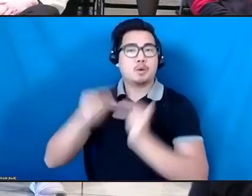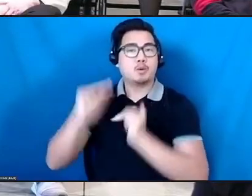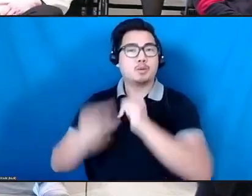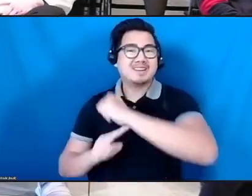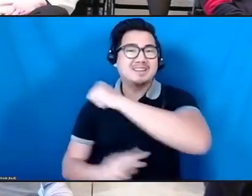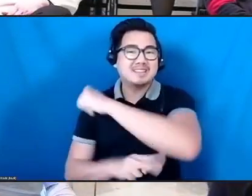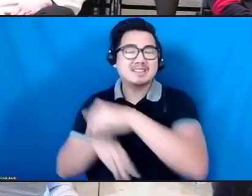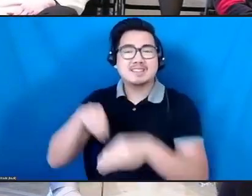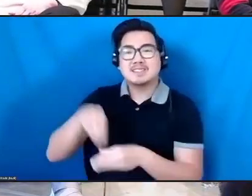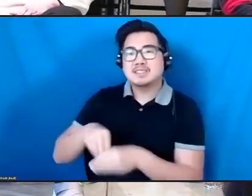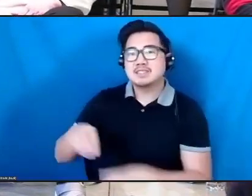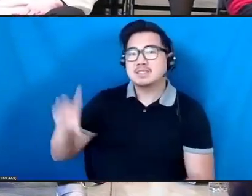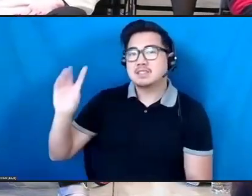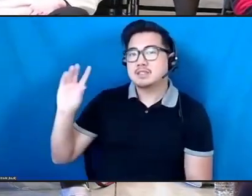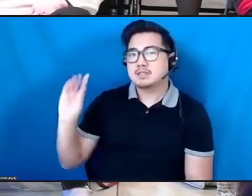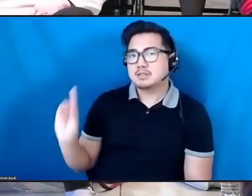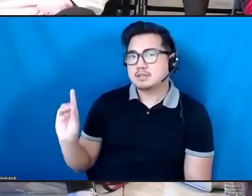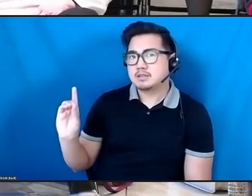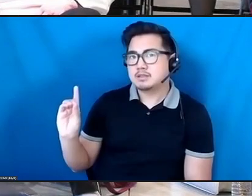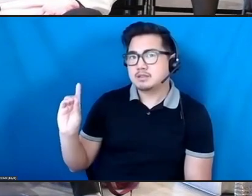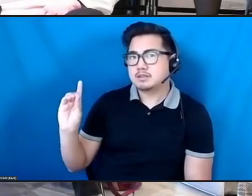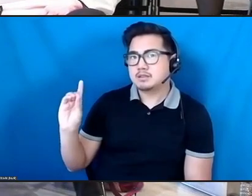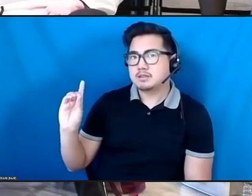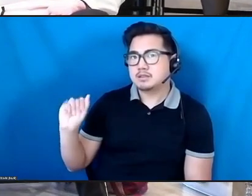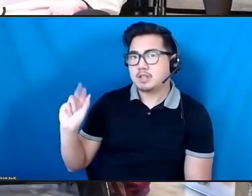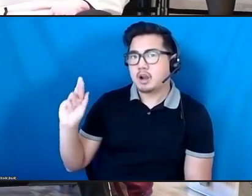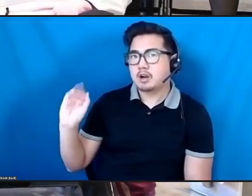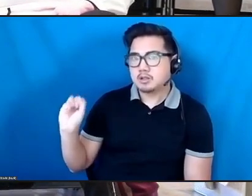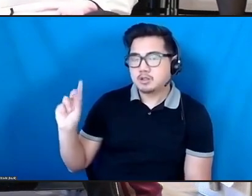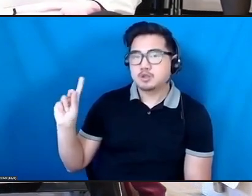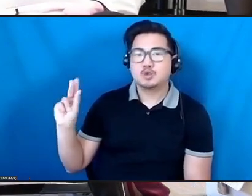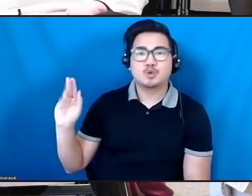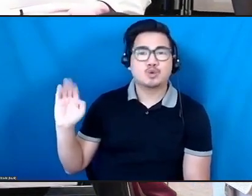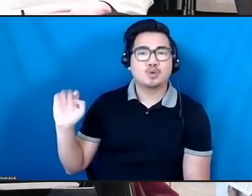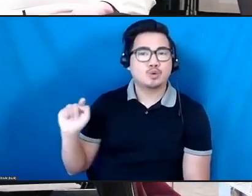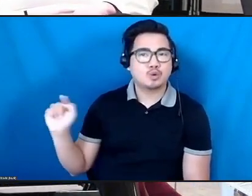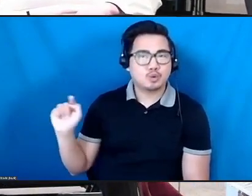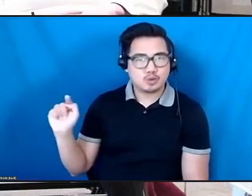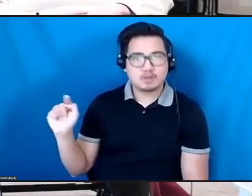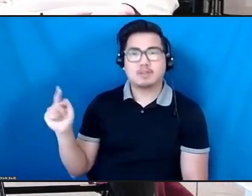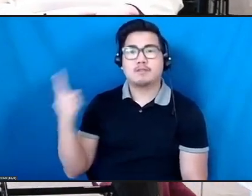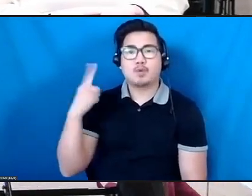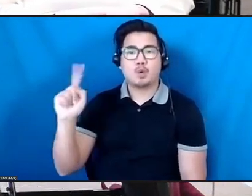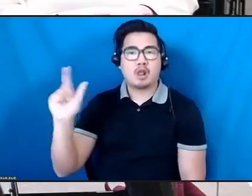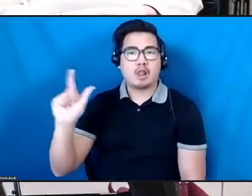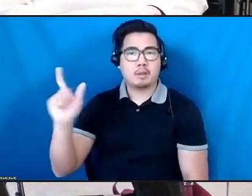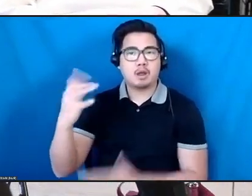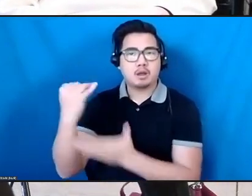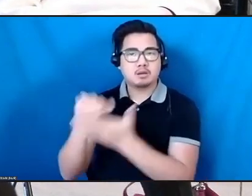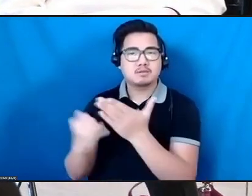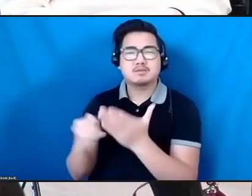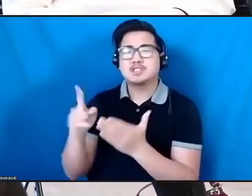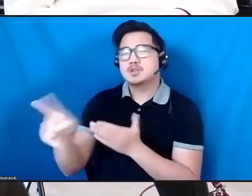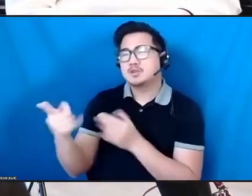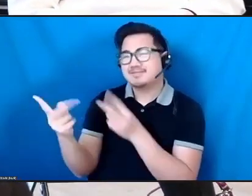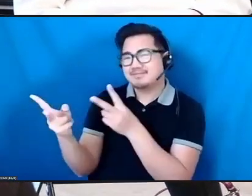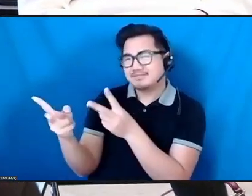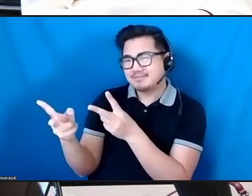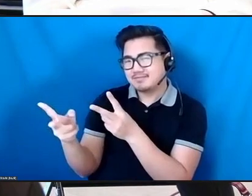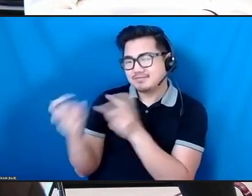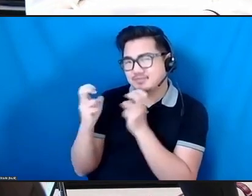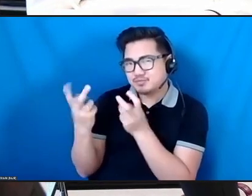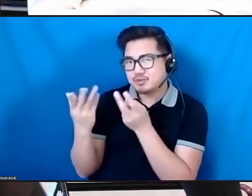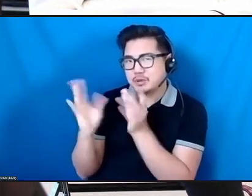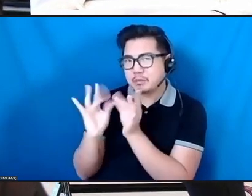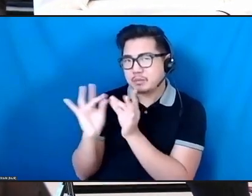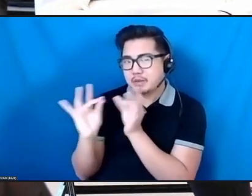for Islamic Art. And just picking up on what you've just said, one of the things that I feel everybody in this